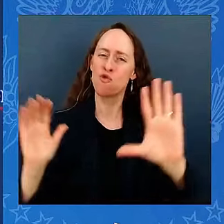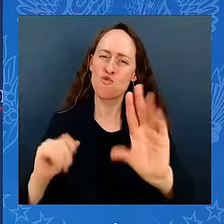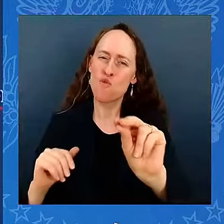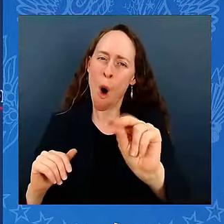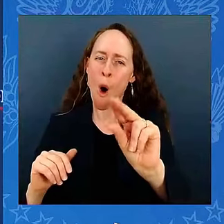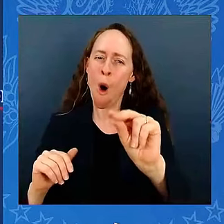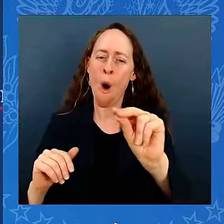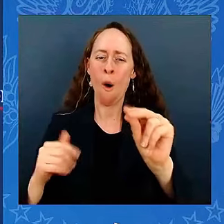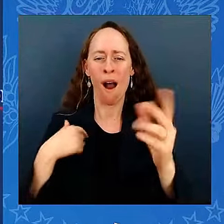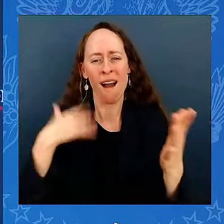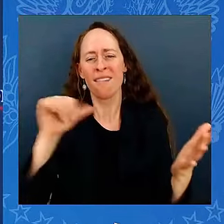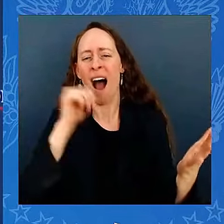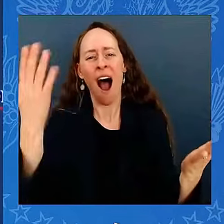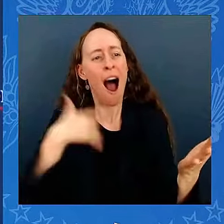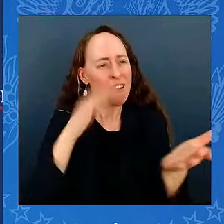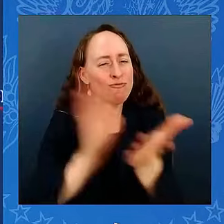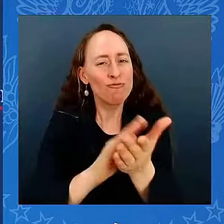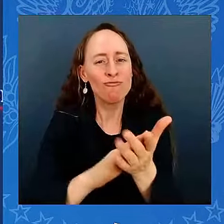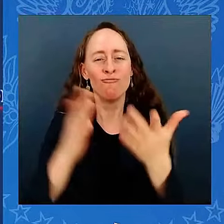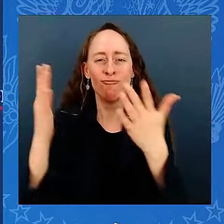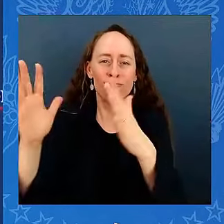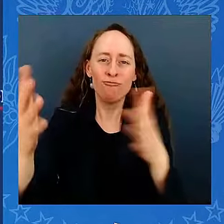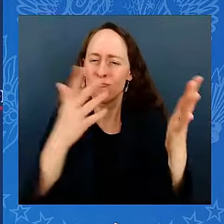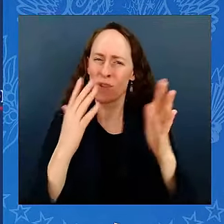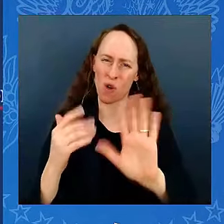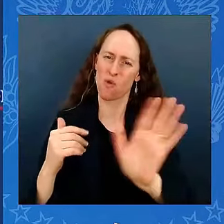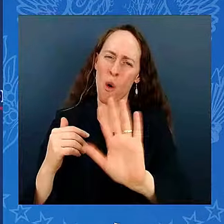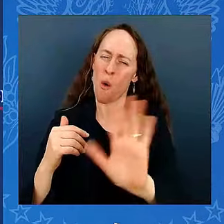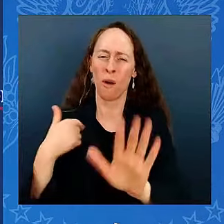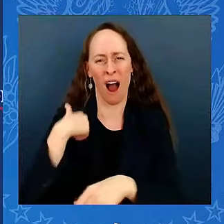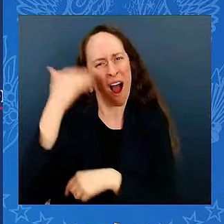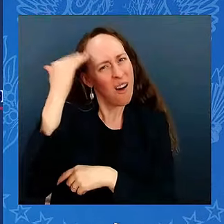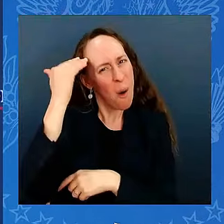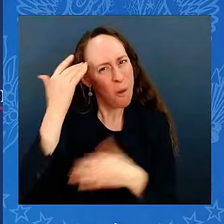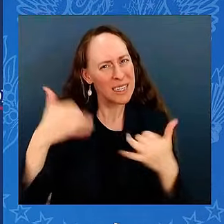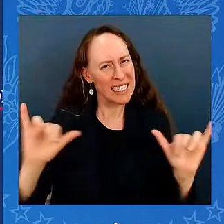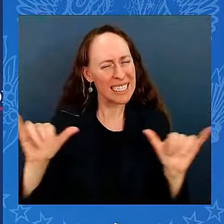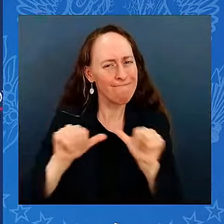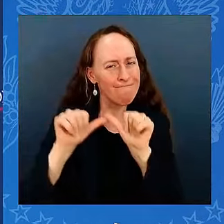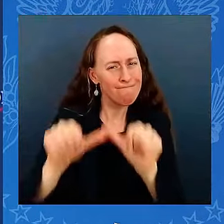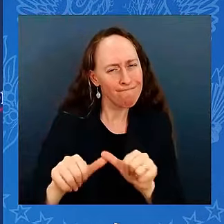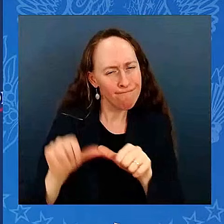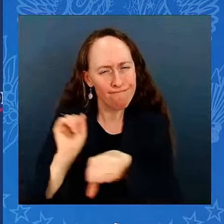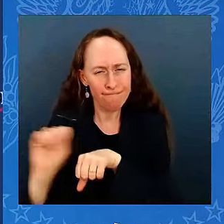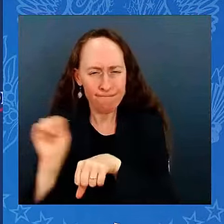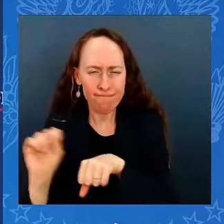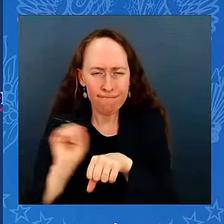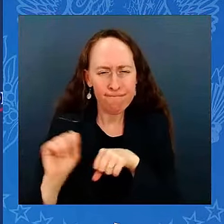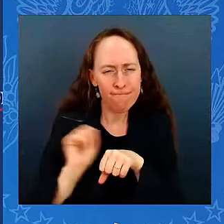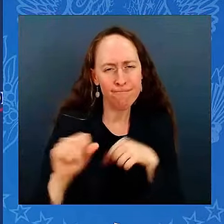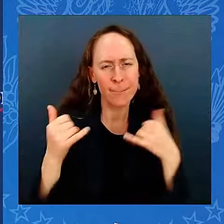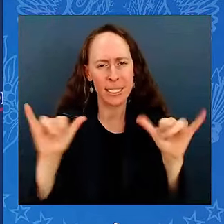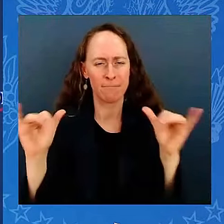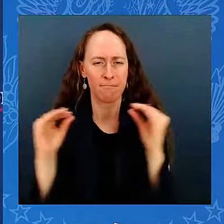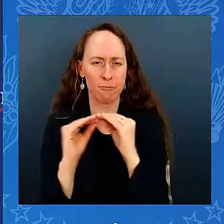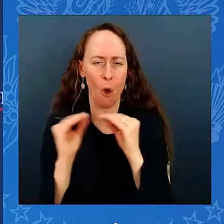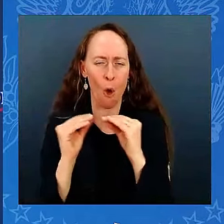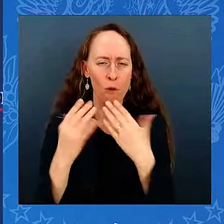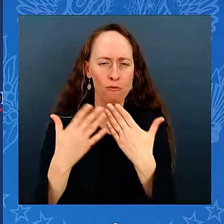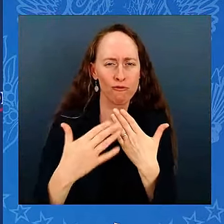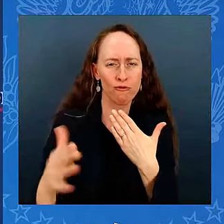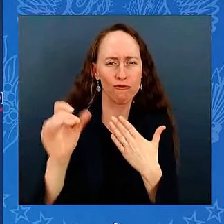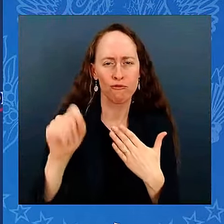don't have a hell of a lot more work to do. We do have more work to do. But what I am here to speak about is how far we've come,